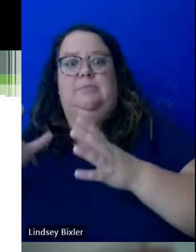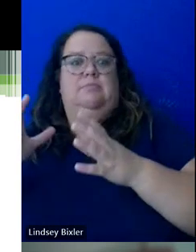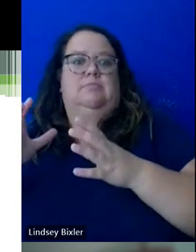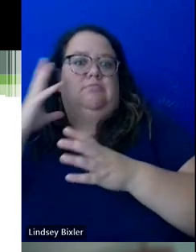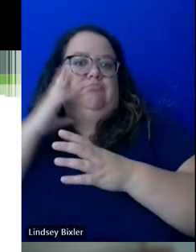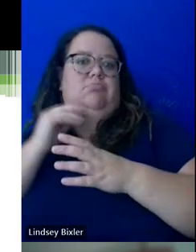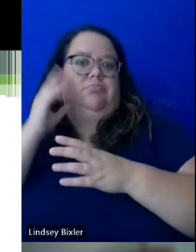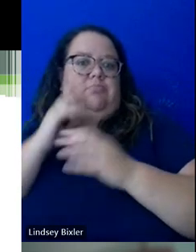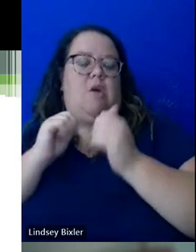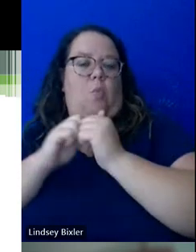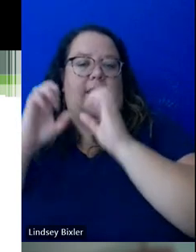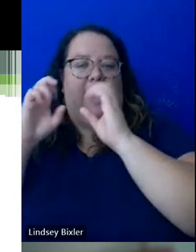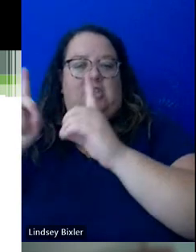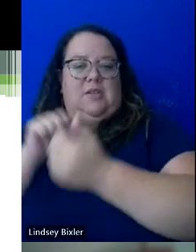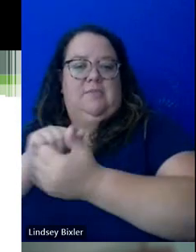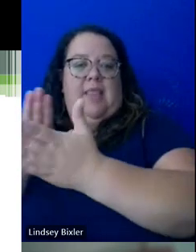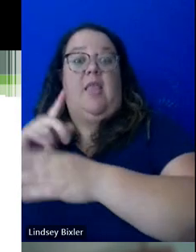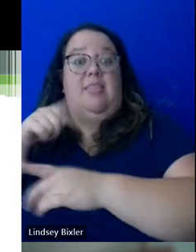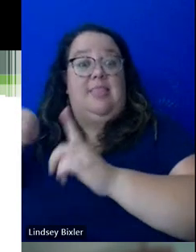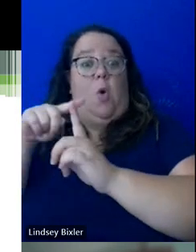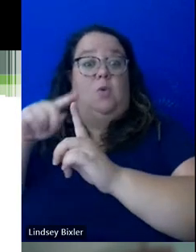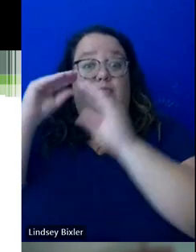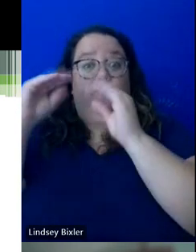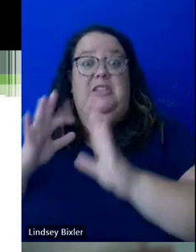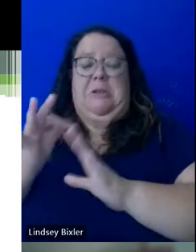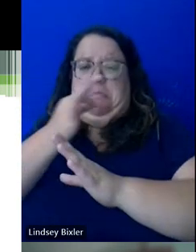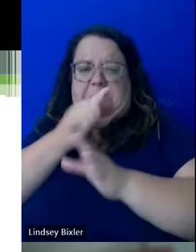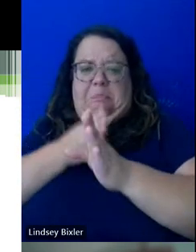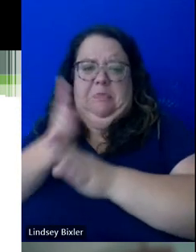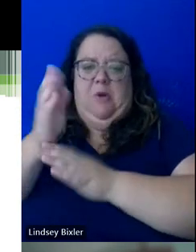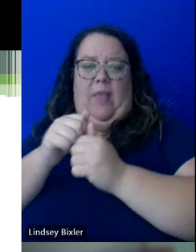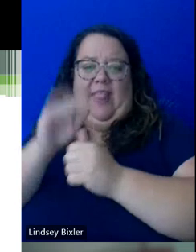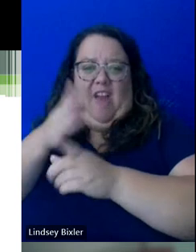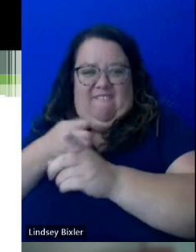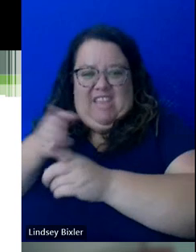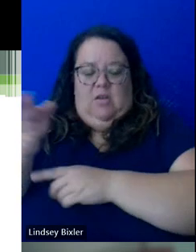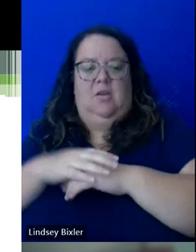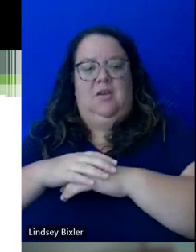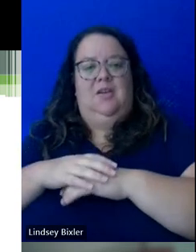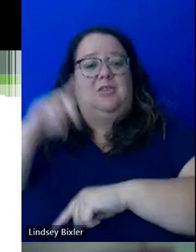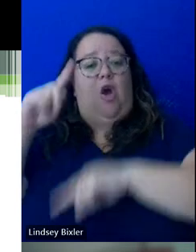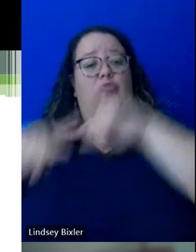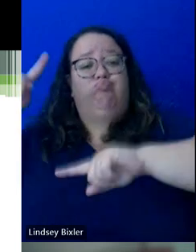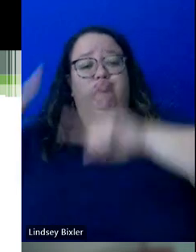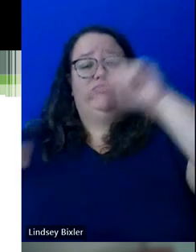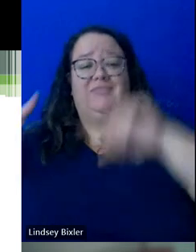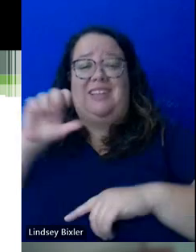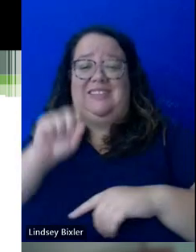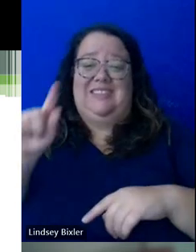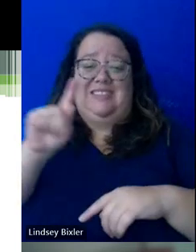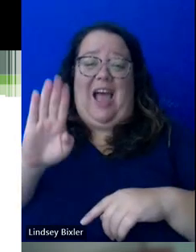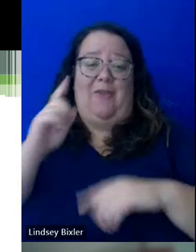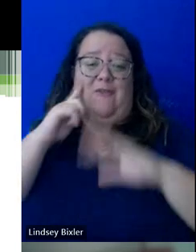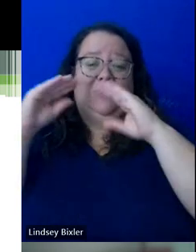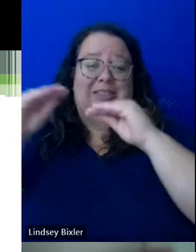methods. They're experts in their field. And so there is a wide variety of kind of different pedagogical styles among faculty. And